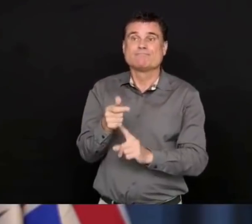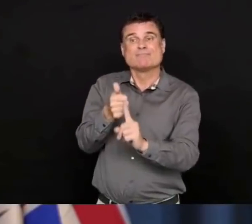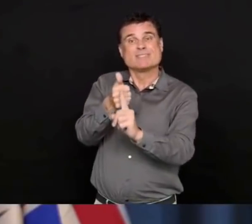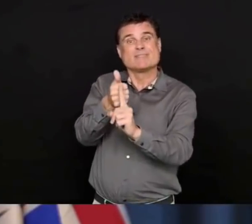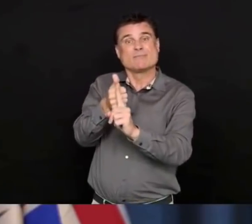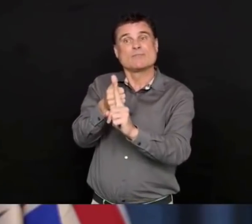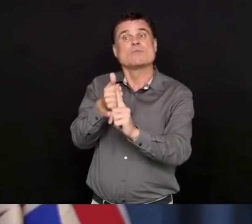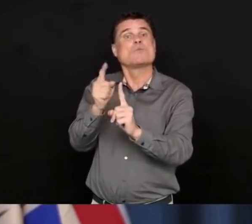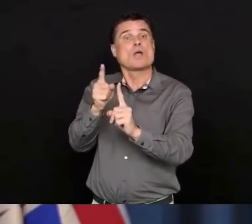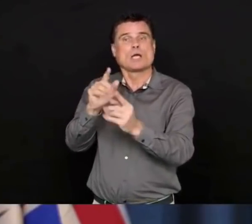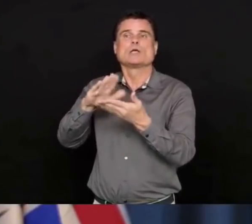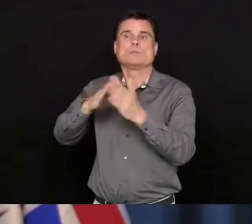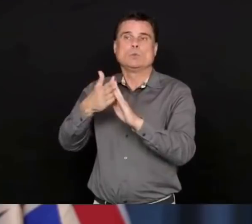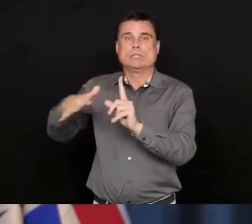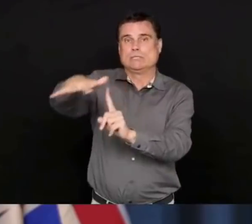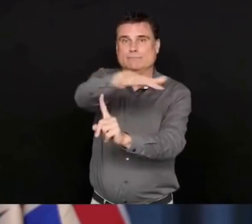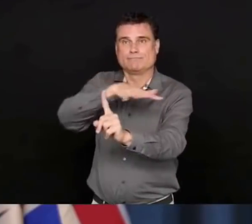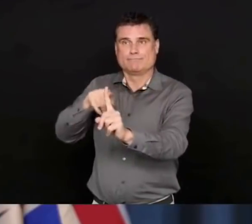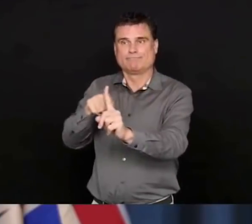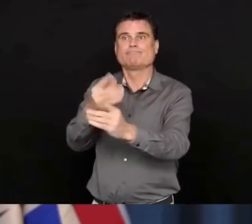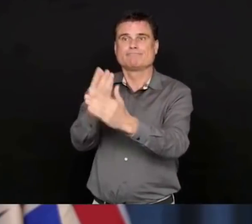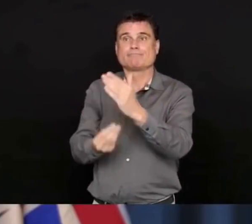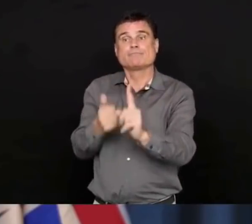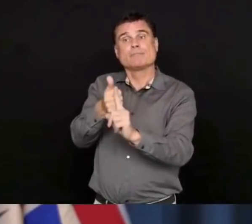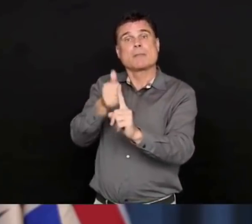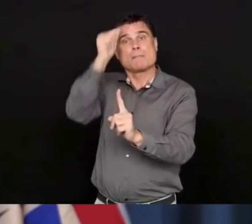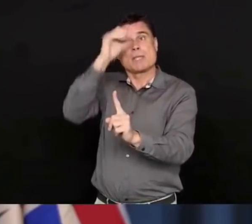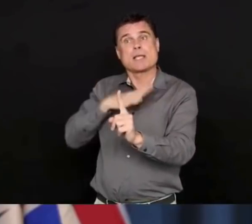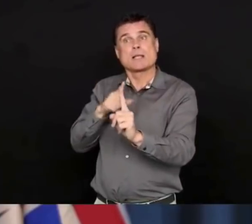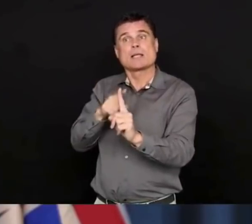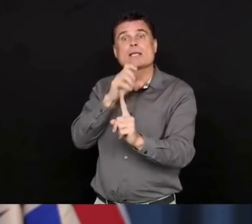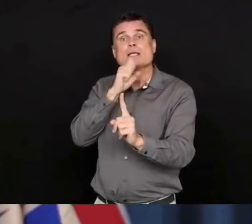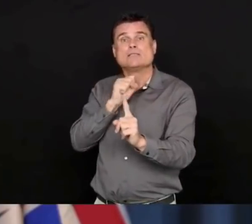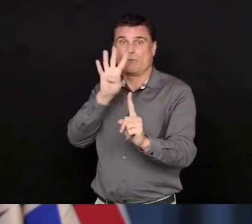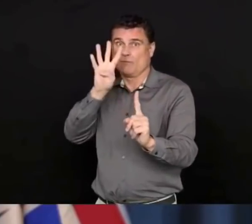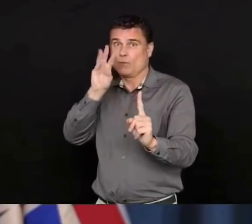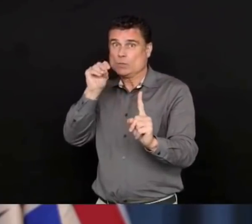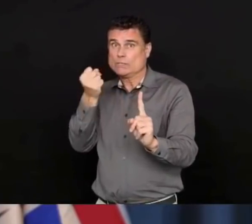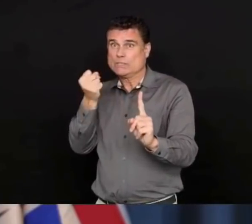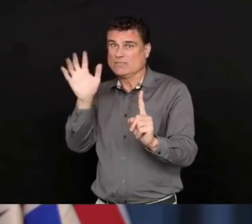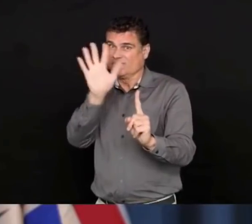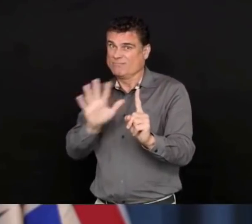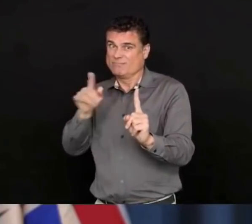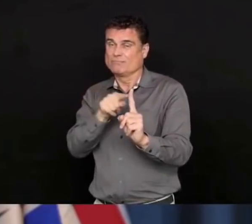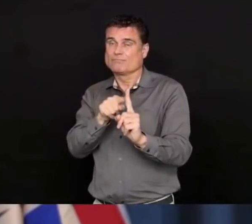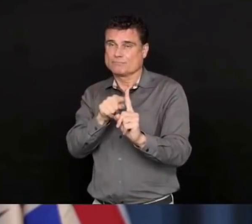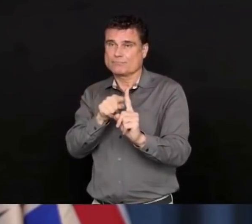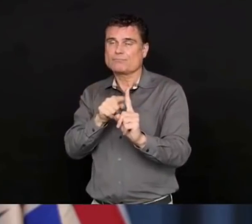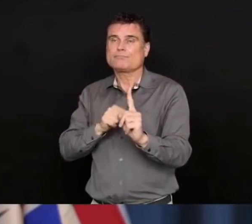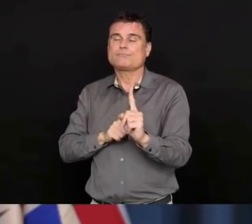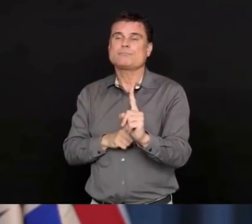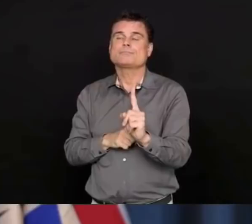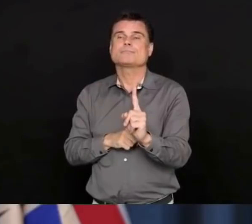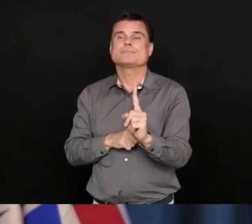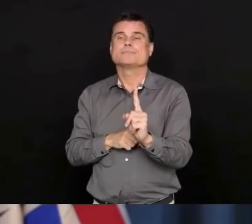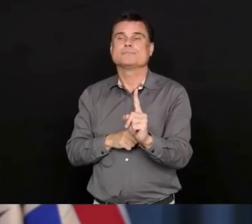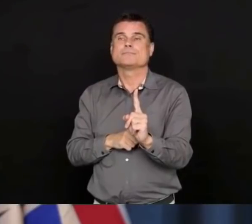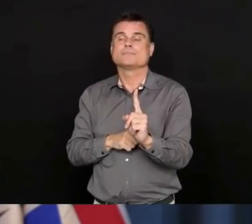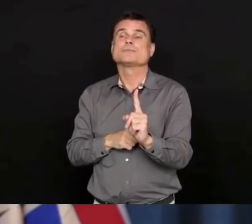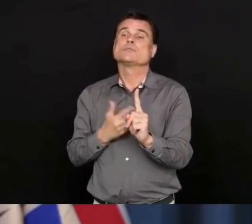and the coroner's service, as with all sudden unexpected deaths in the community is investigating.